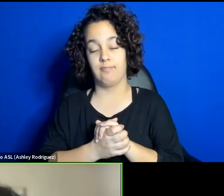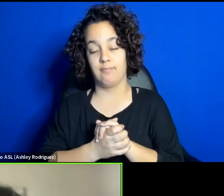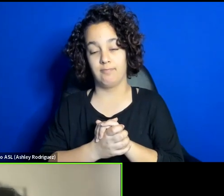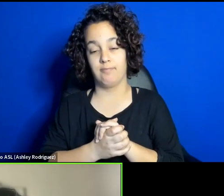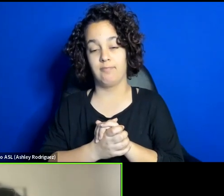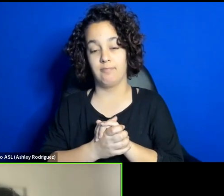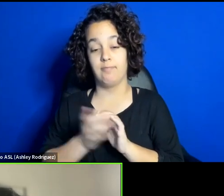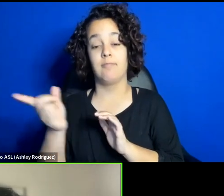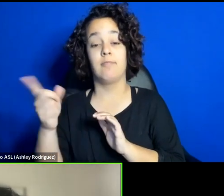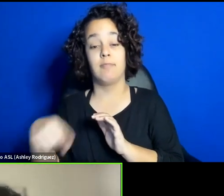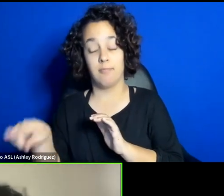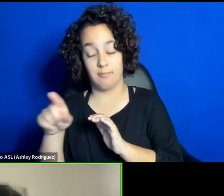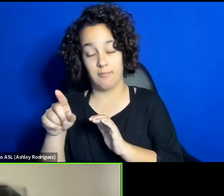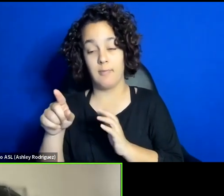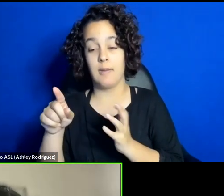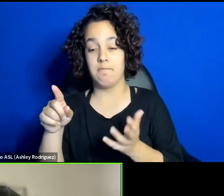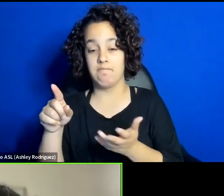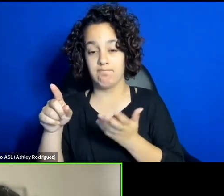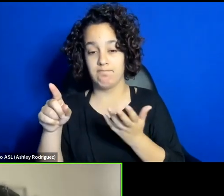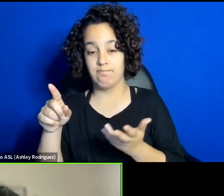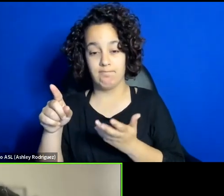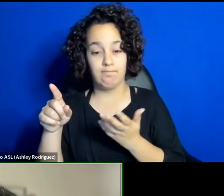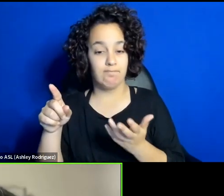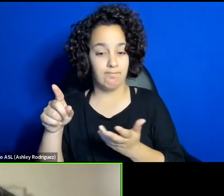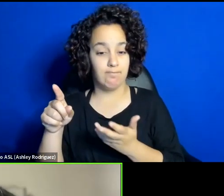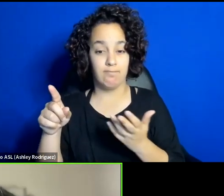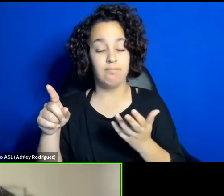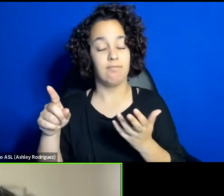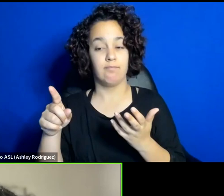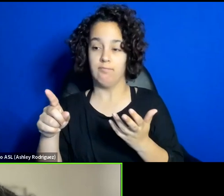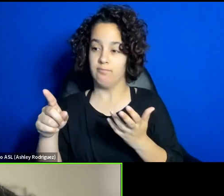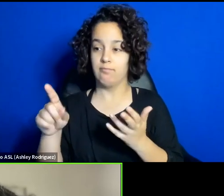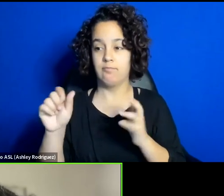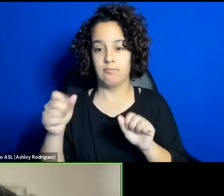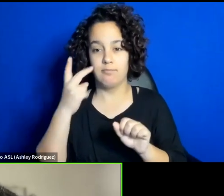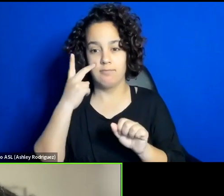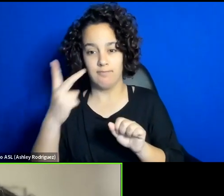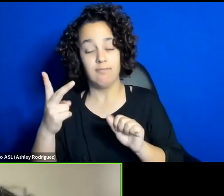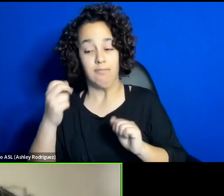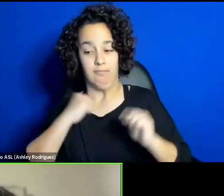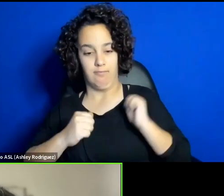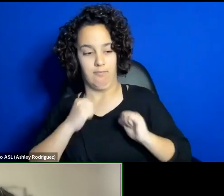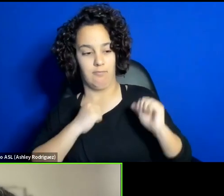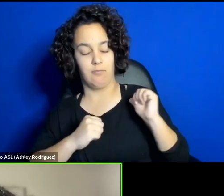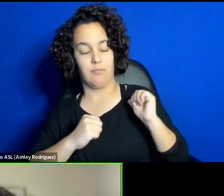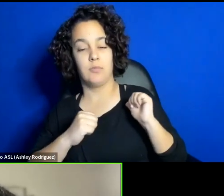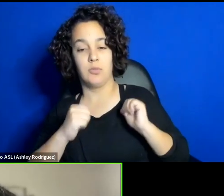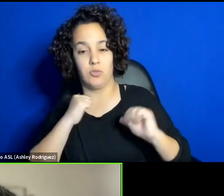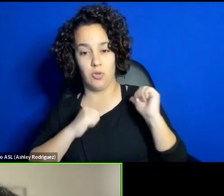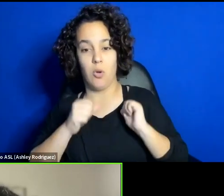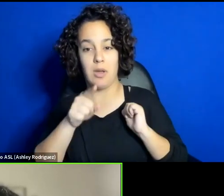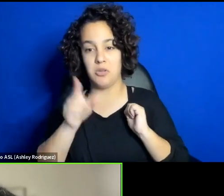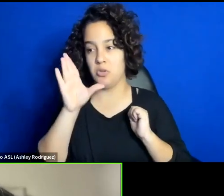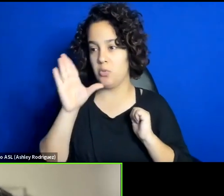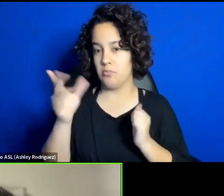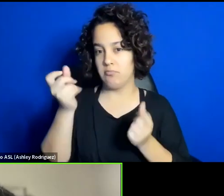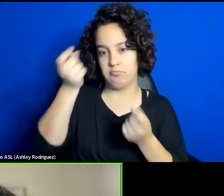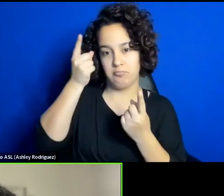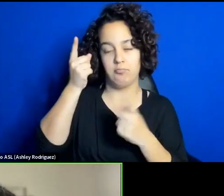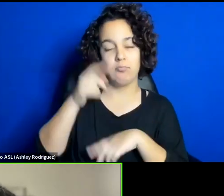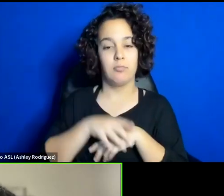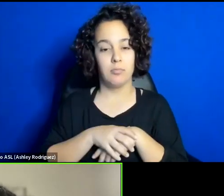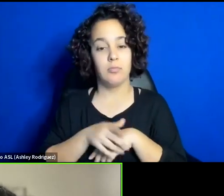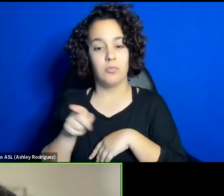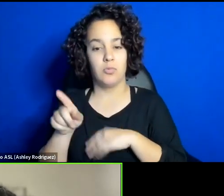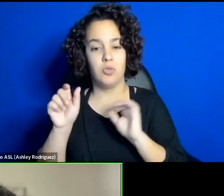universal language to be able to speak. And of course, to be